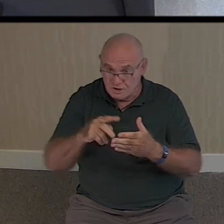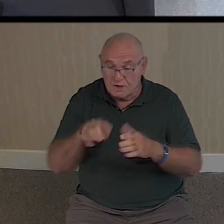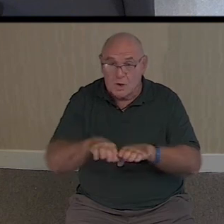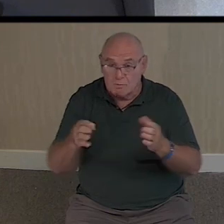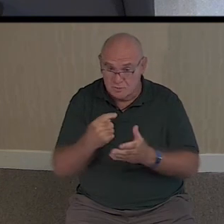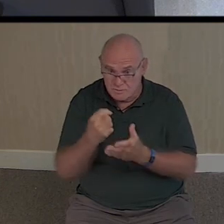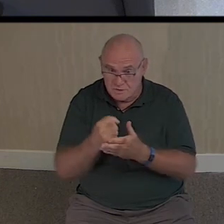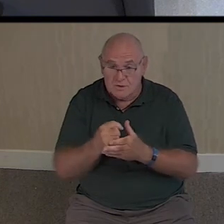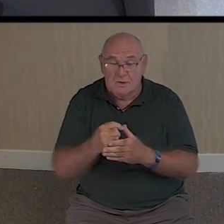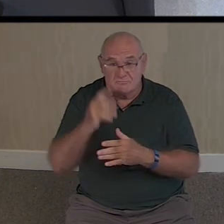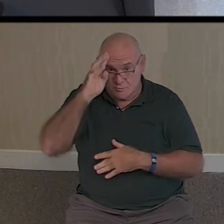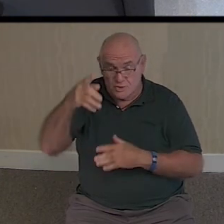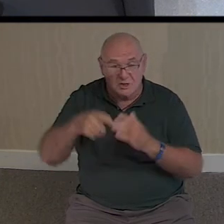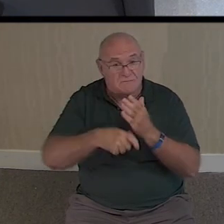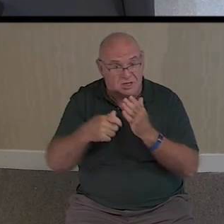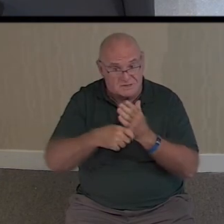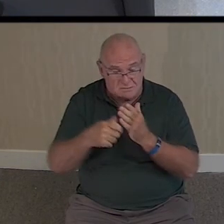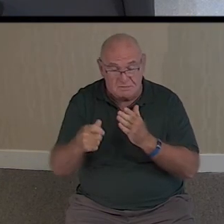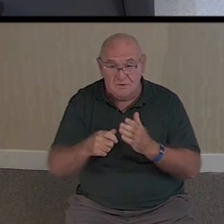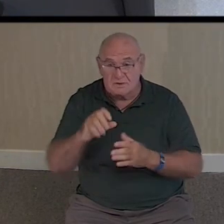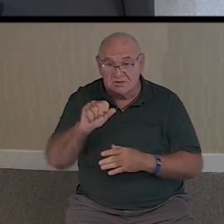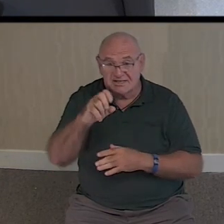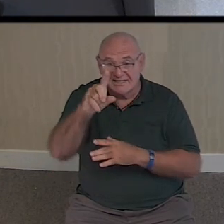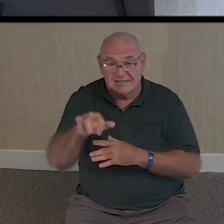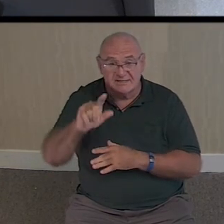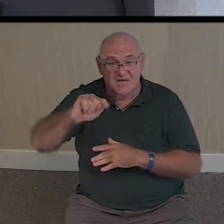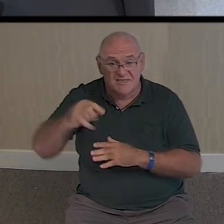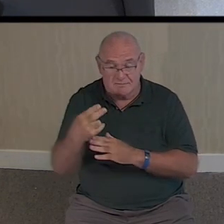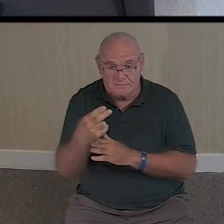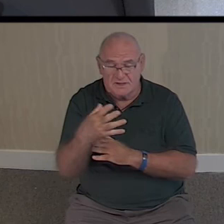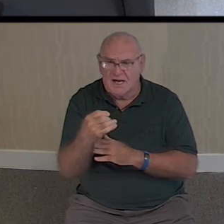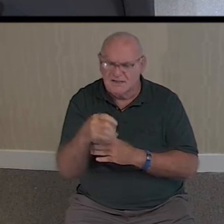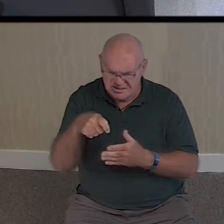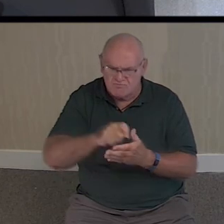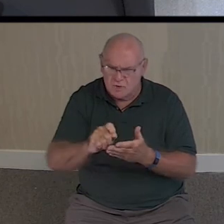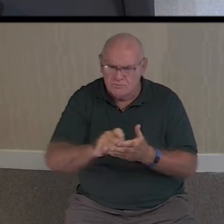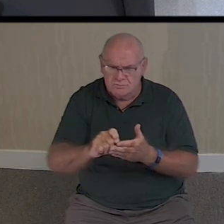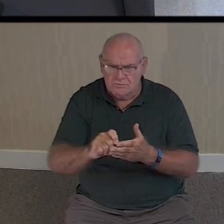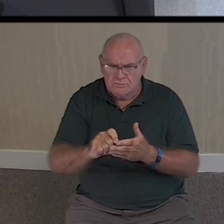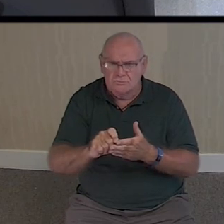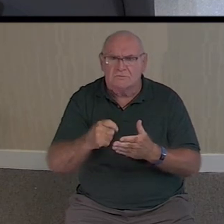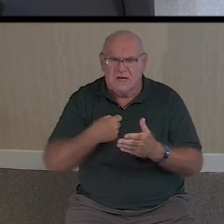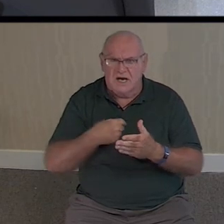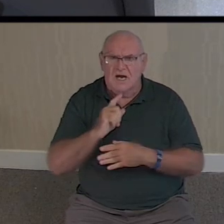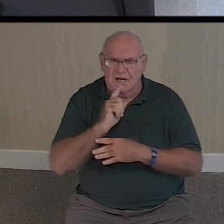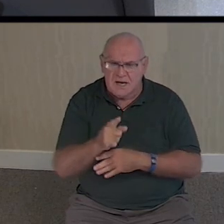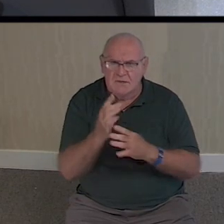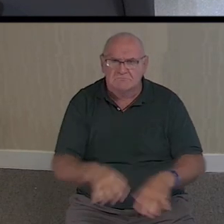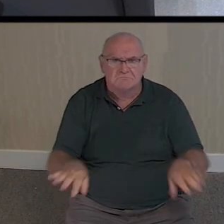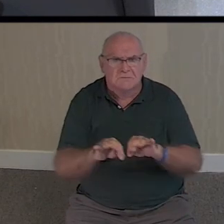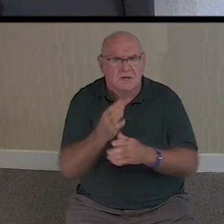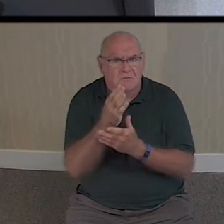Today I'm reading from Creative Thought Magazine, Reverend Sandy Smith, and in it she wrote, I am a vital